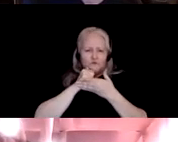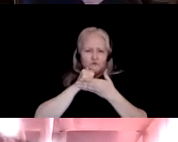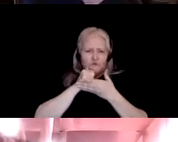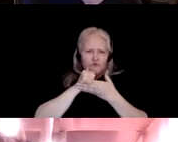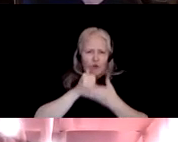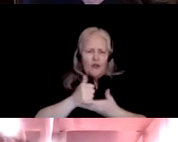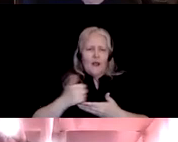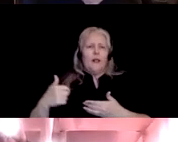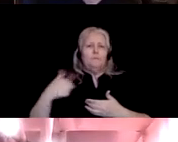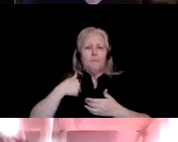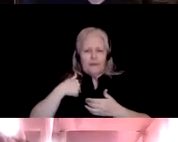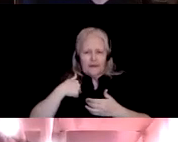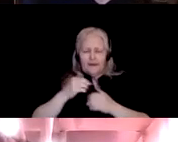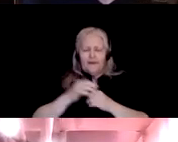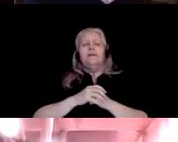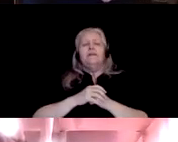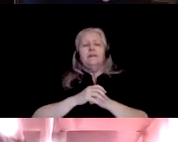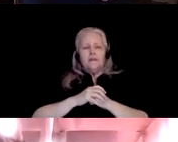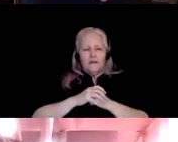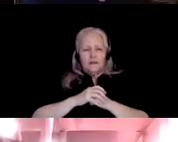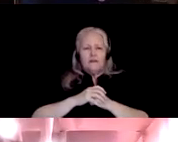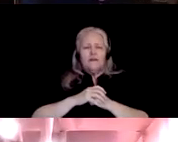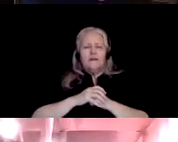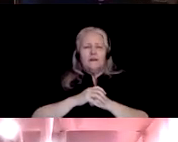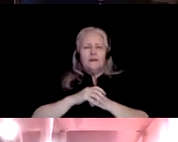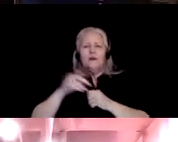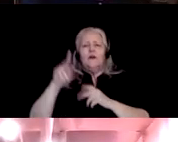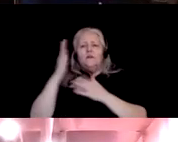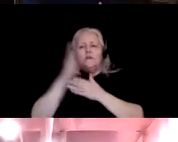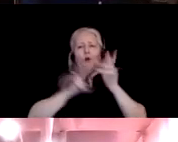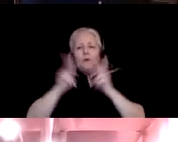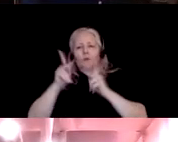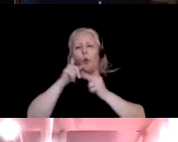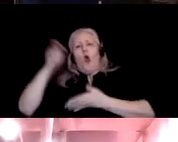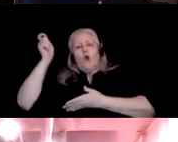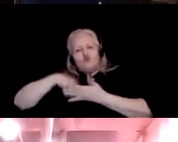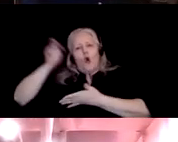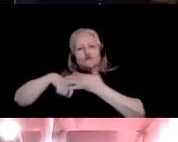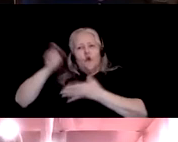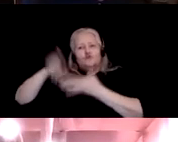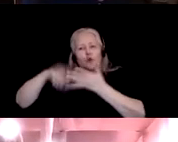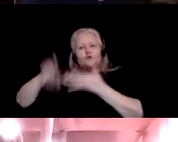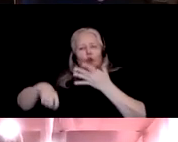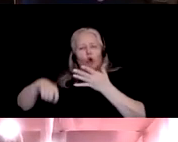People who are written on my behalf for this Linguistic Society of